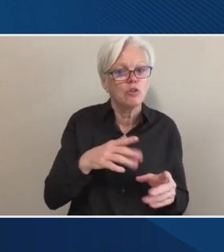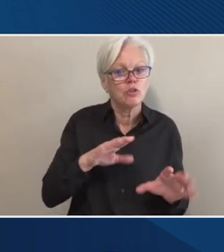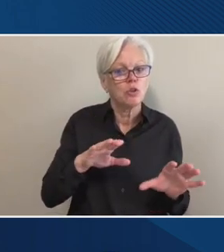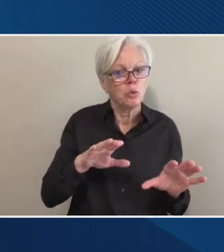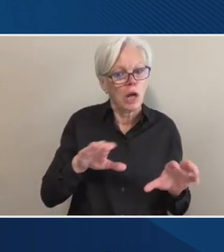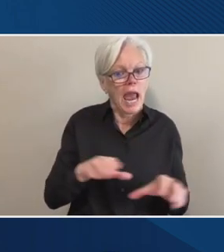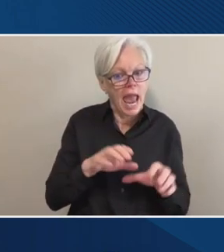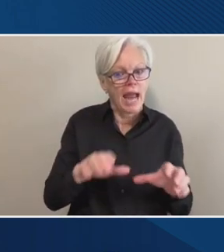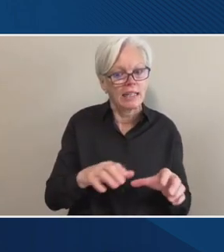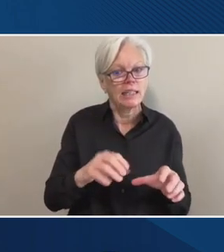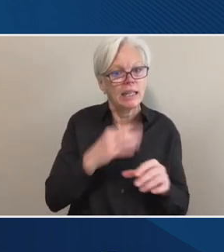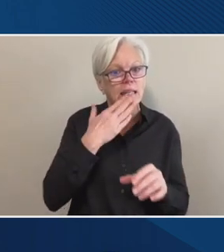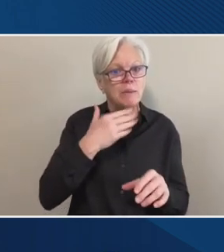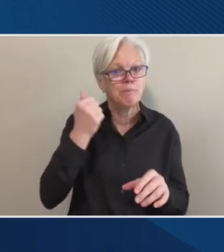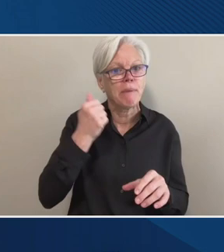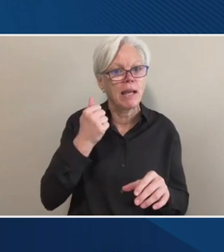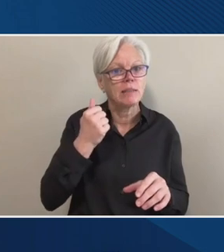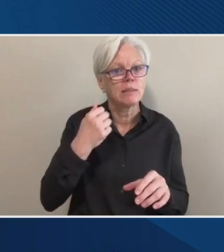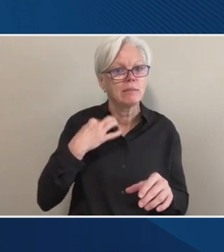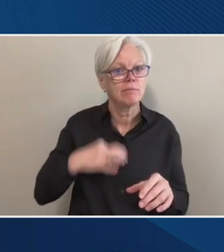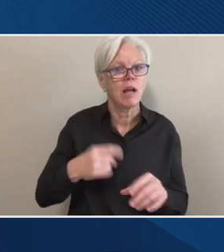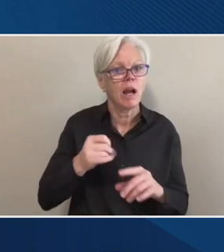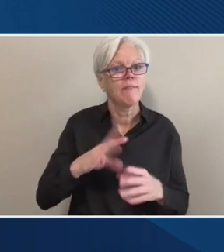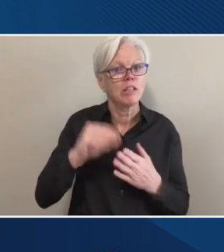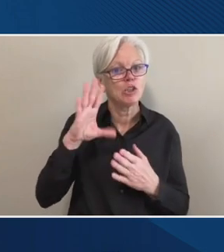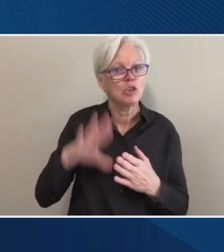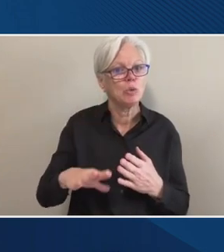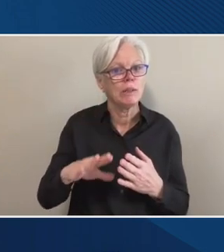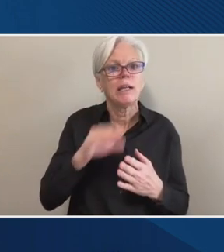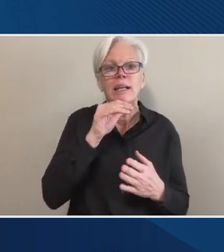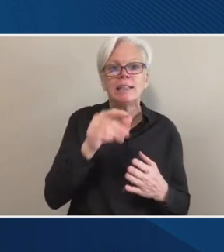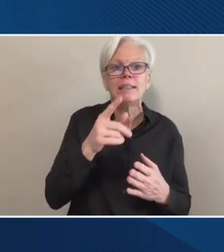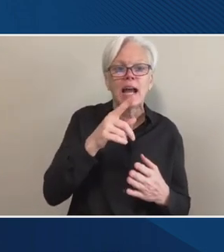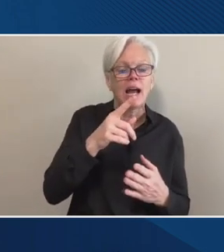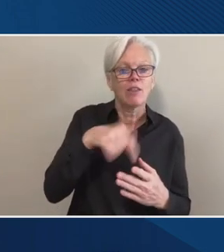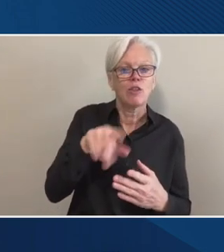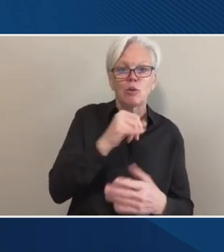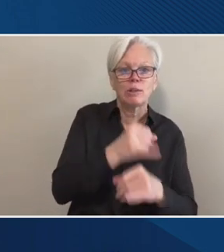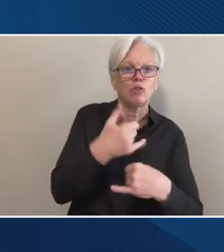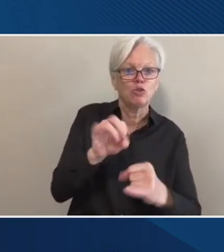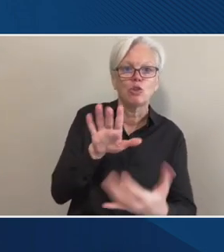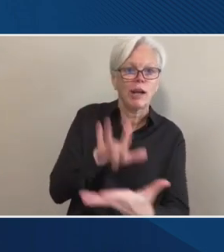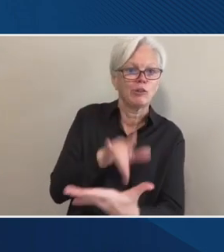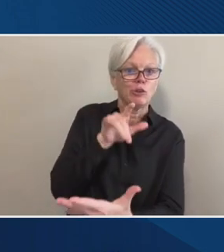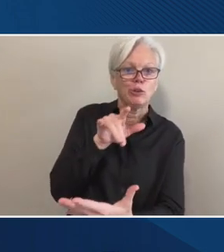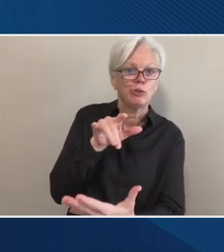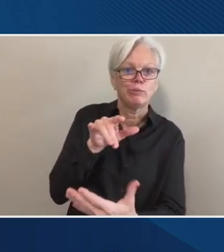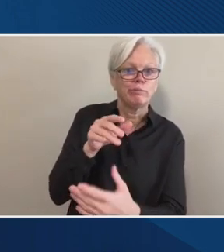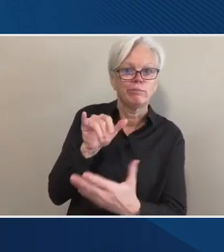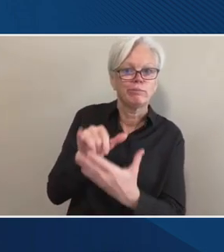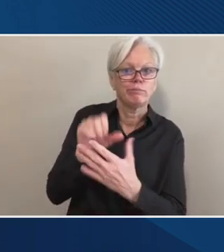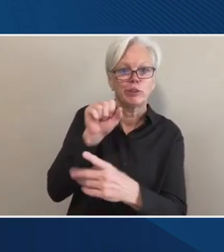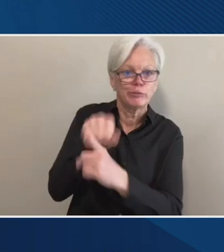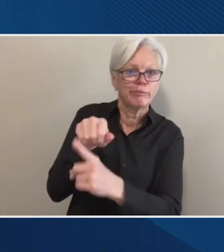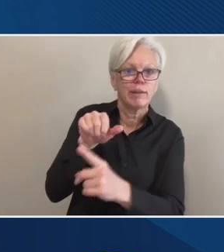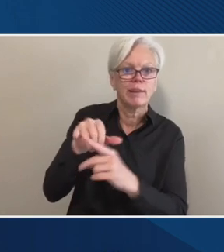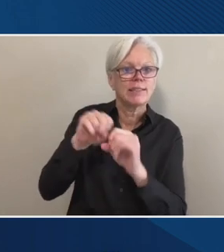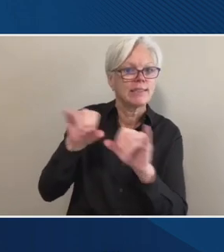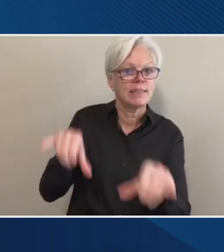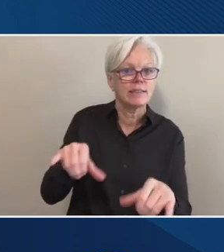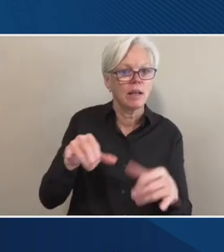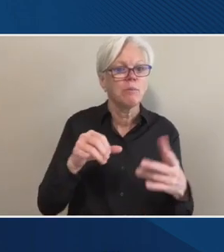interest of their students, not institutions that are trying to game the system. So if it's not a pathway to manipulation for